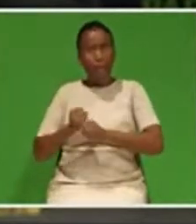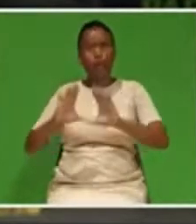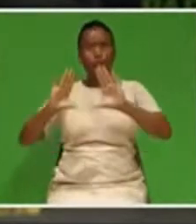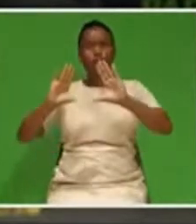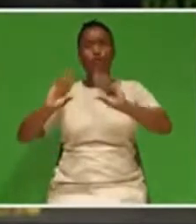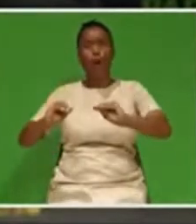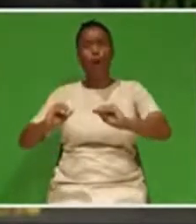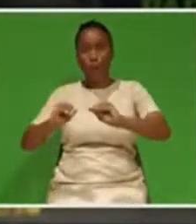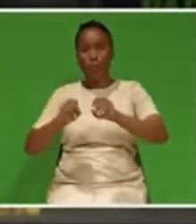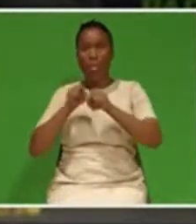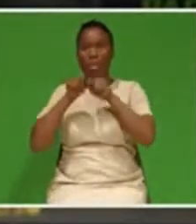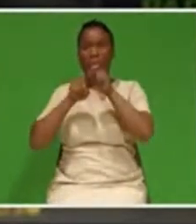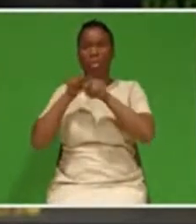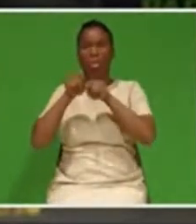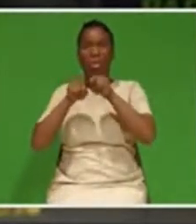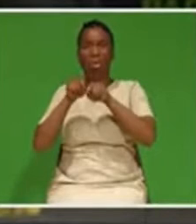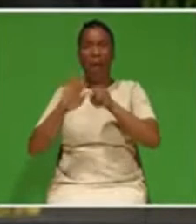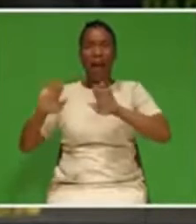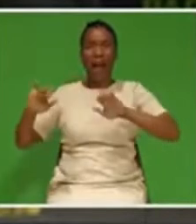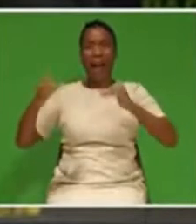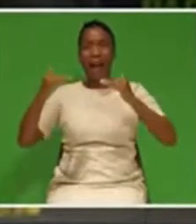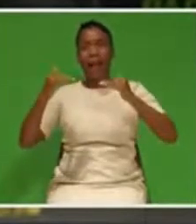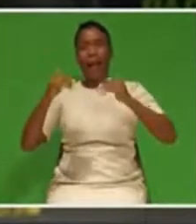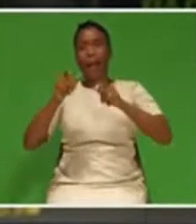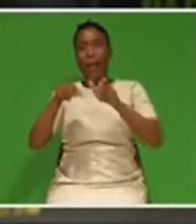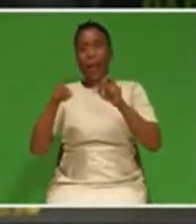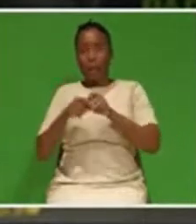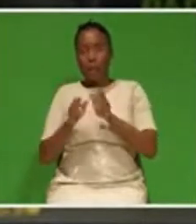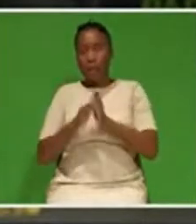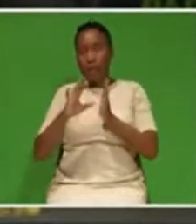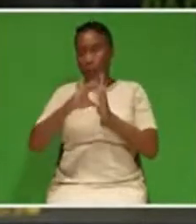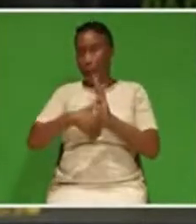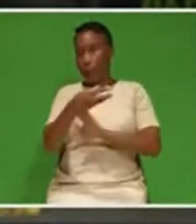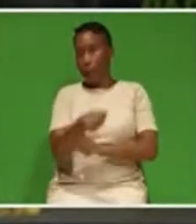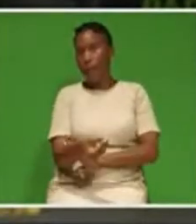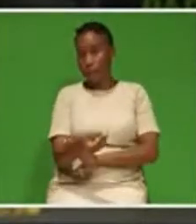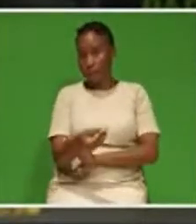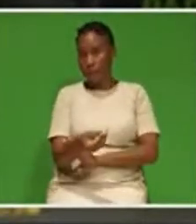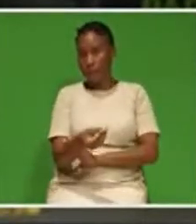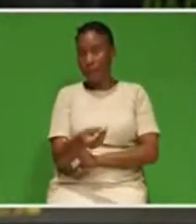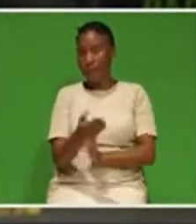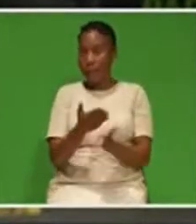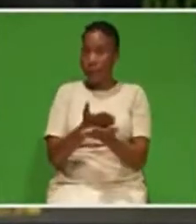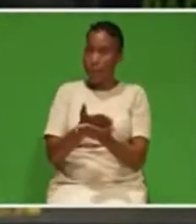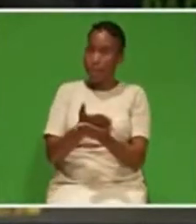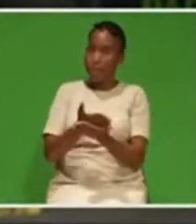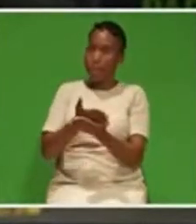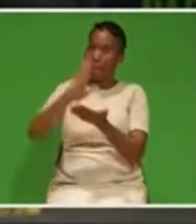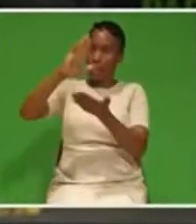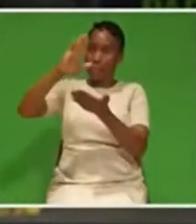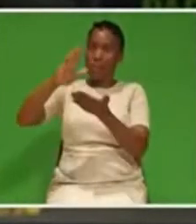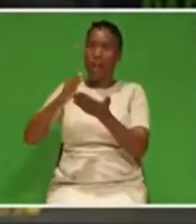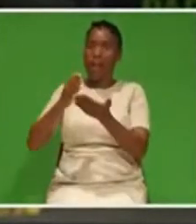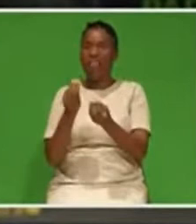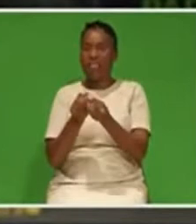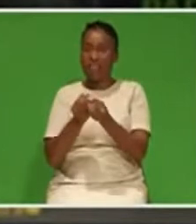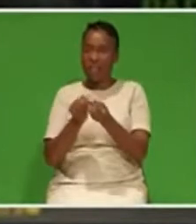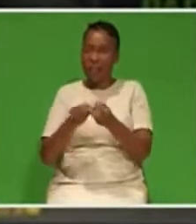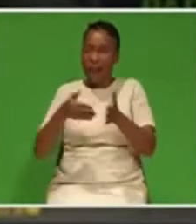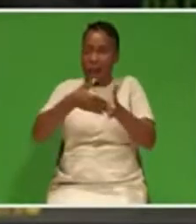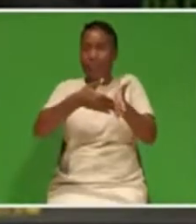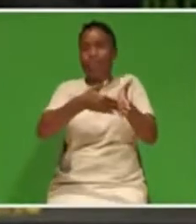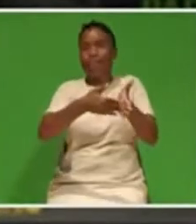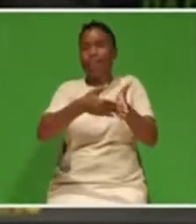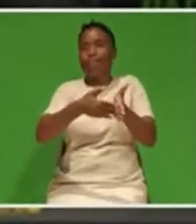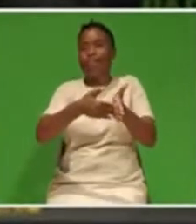against persons with disabilities and to remove the impediments of their full